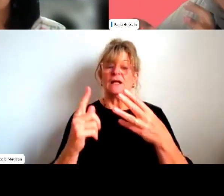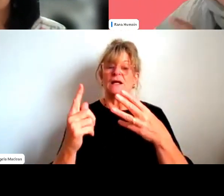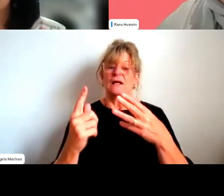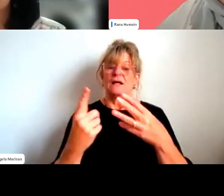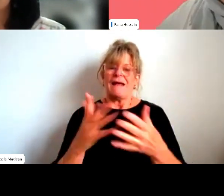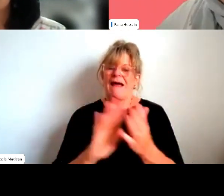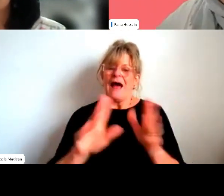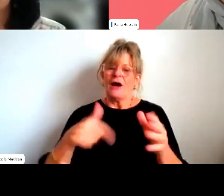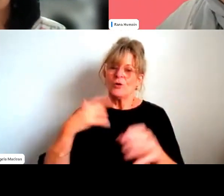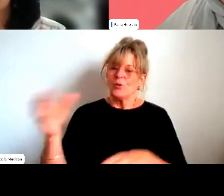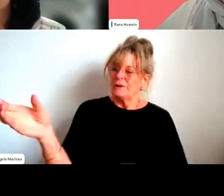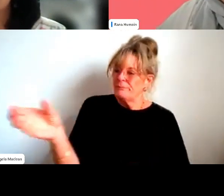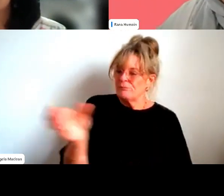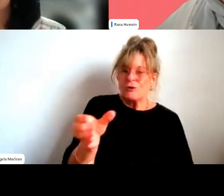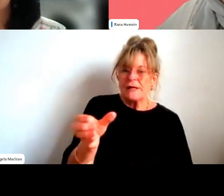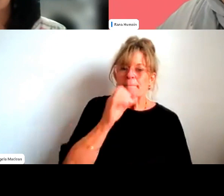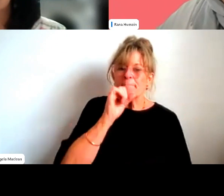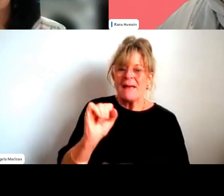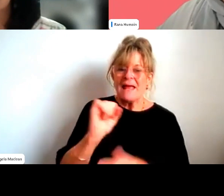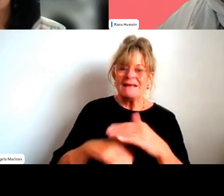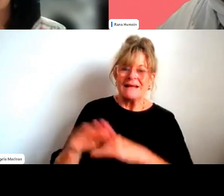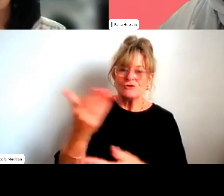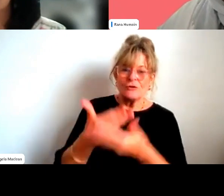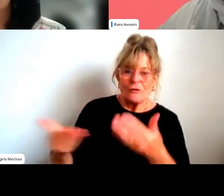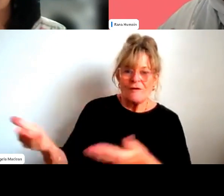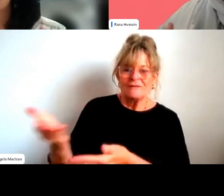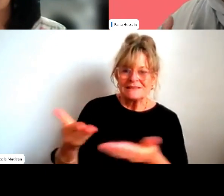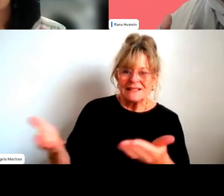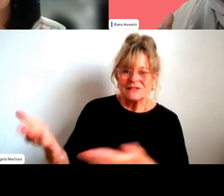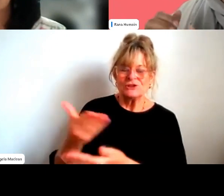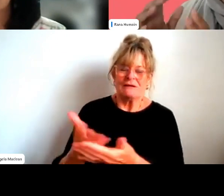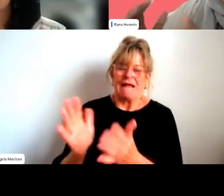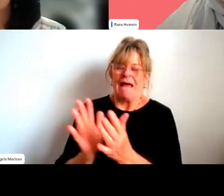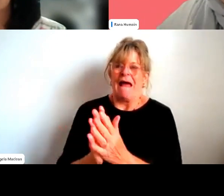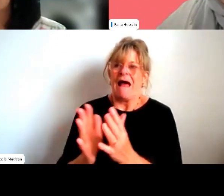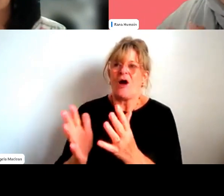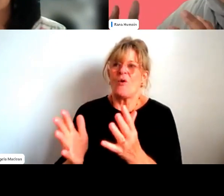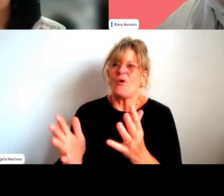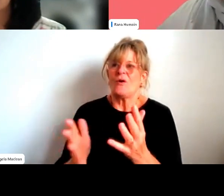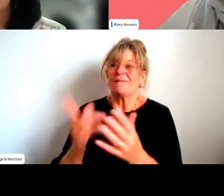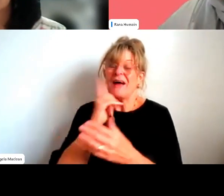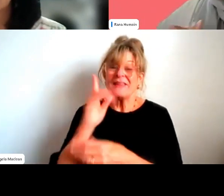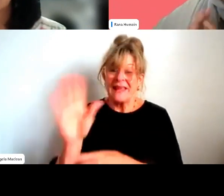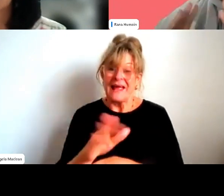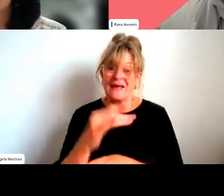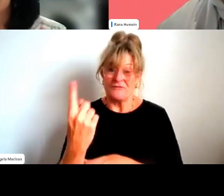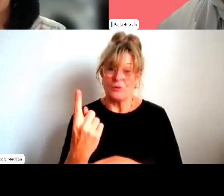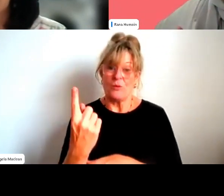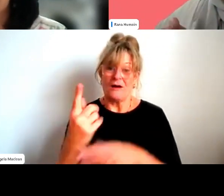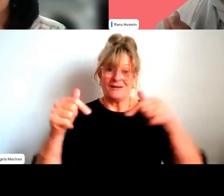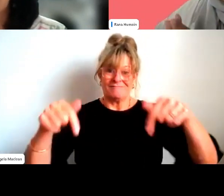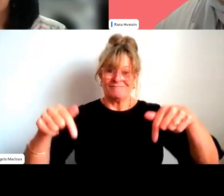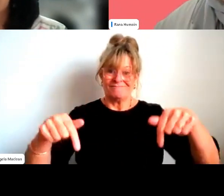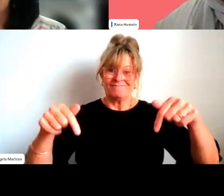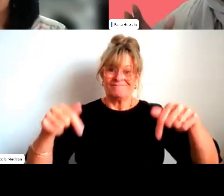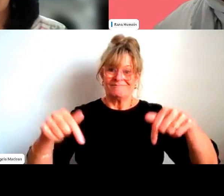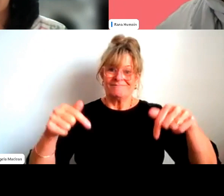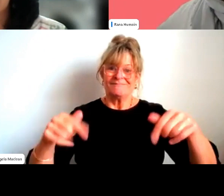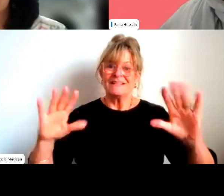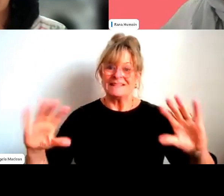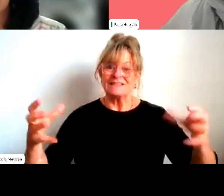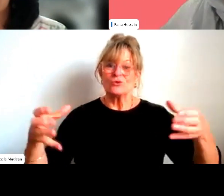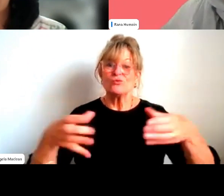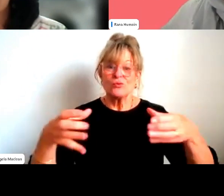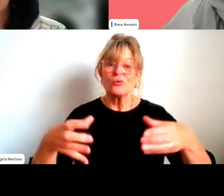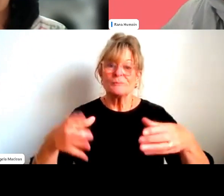do we bring men into this conversation and how, you know, I think everybody on this call would love to sit